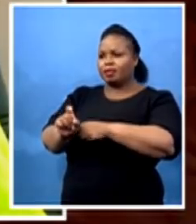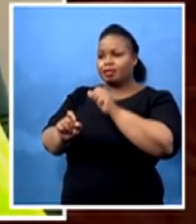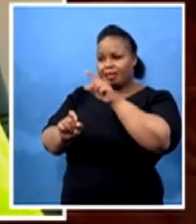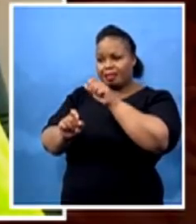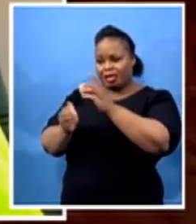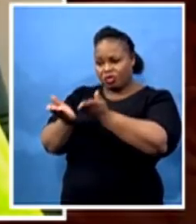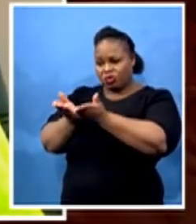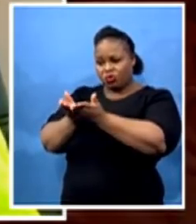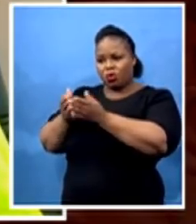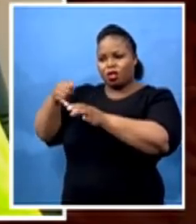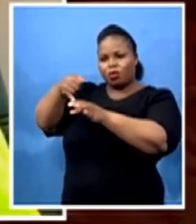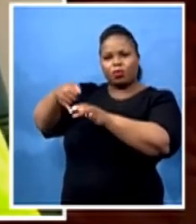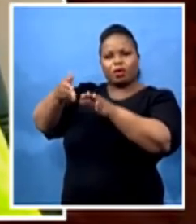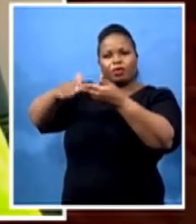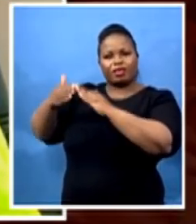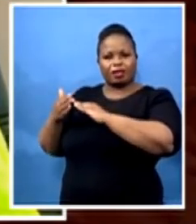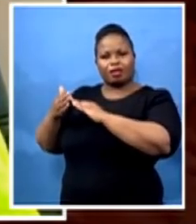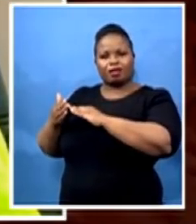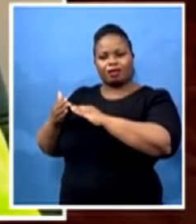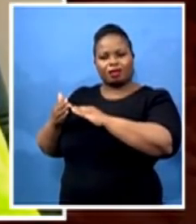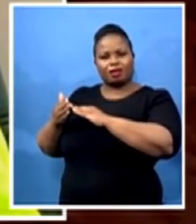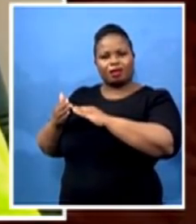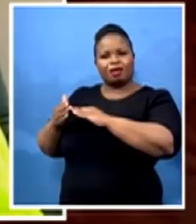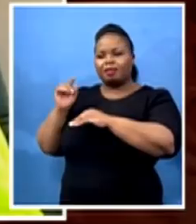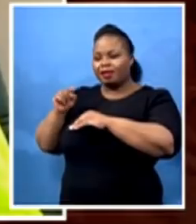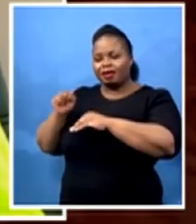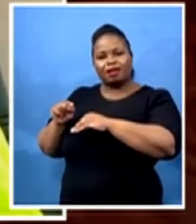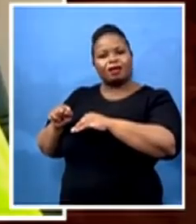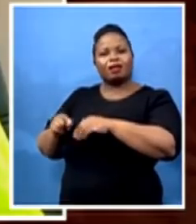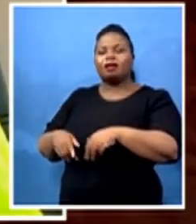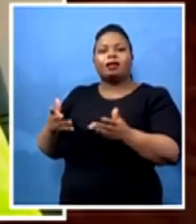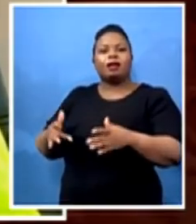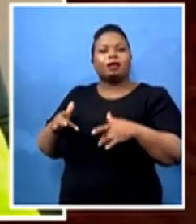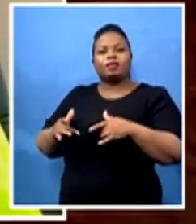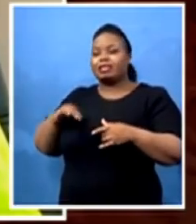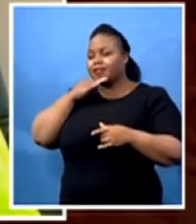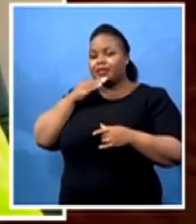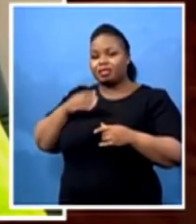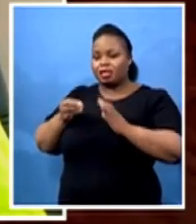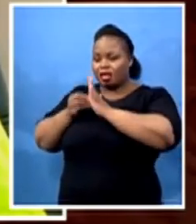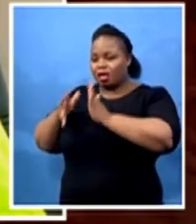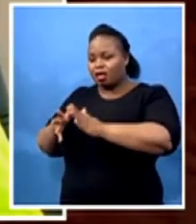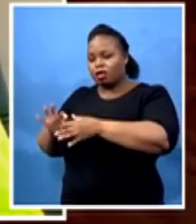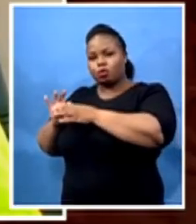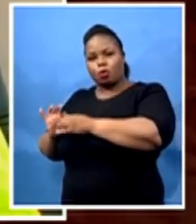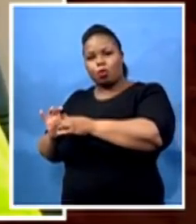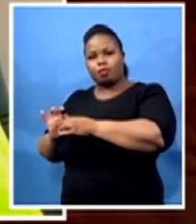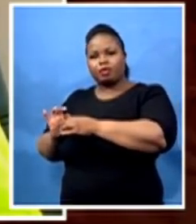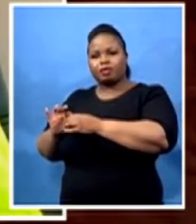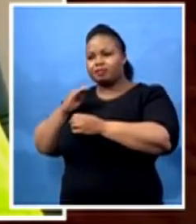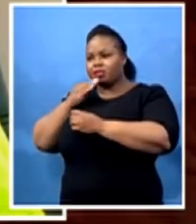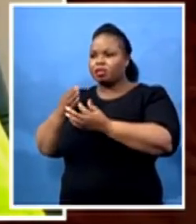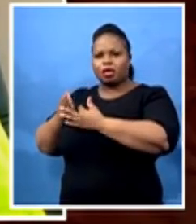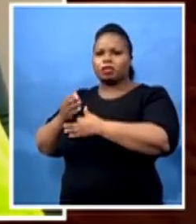And that particular community, that doesn't mean that when a learner is at home, the learner will be having access to water. That is why